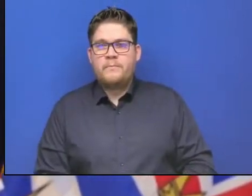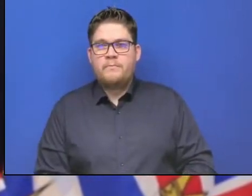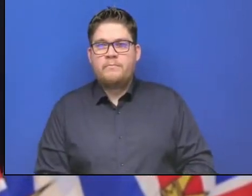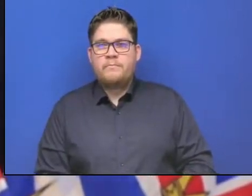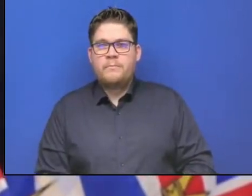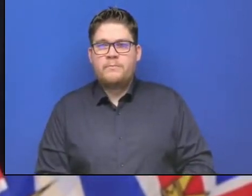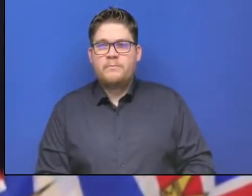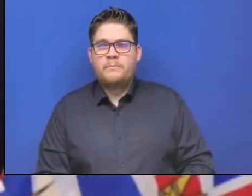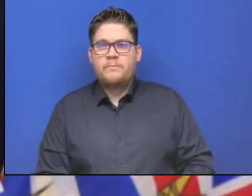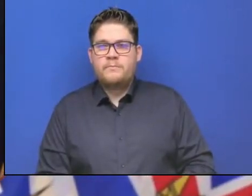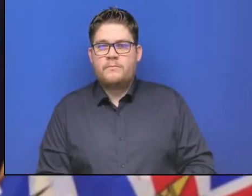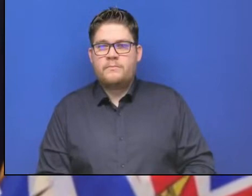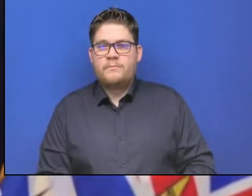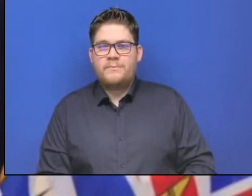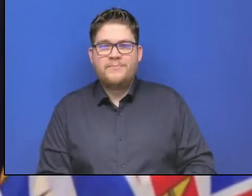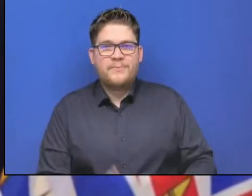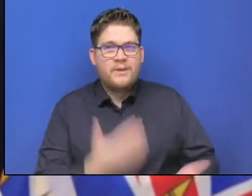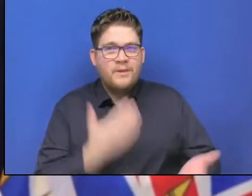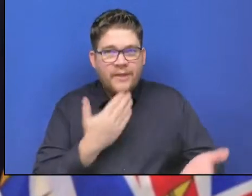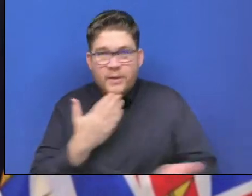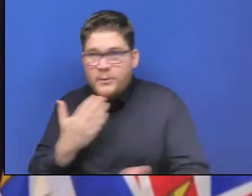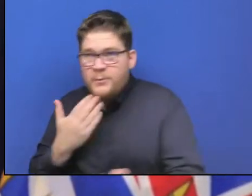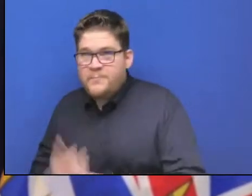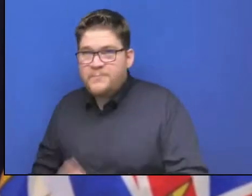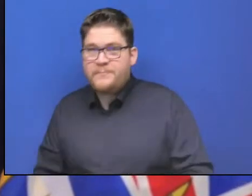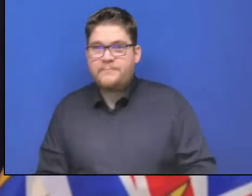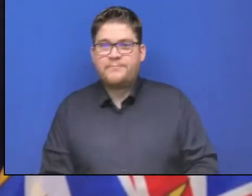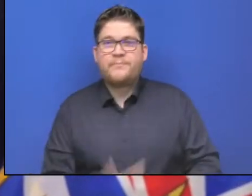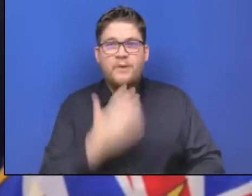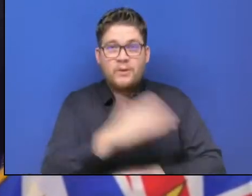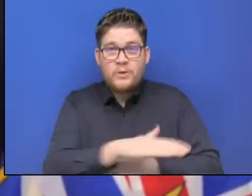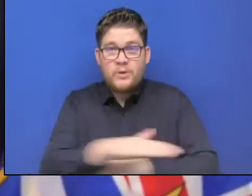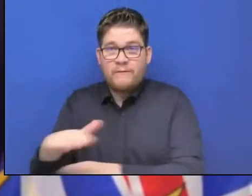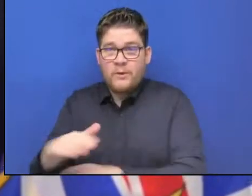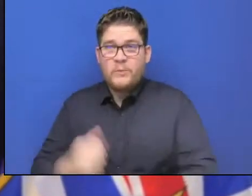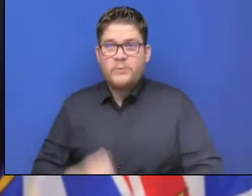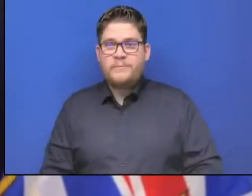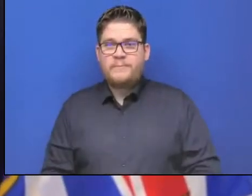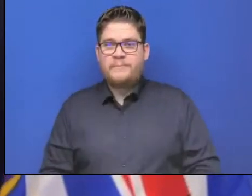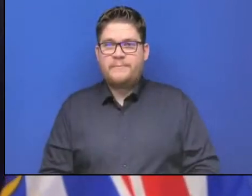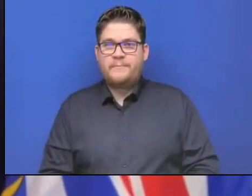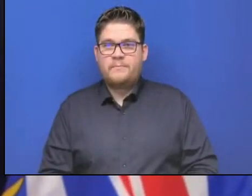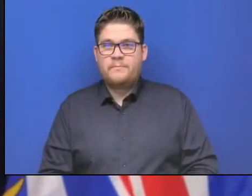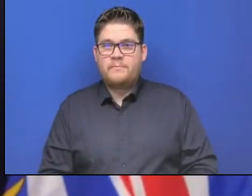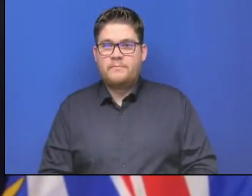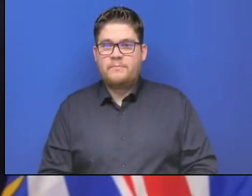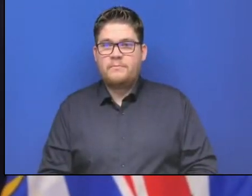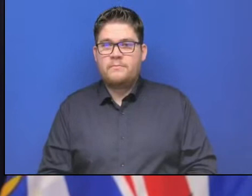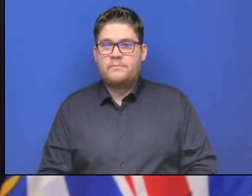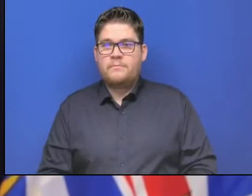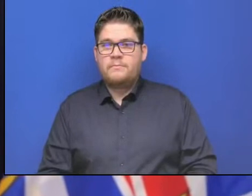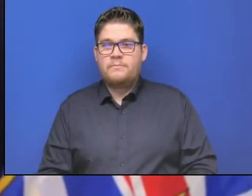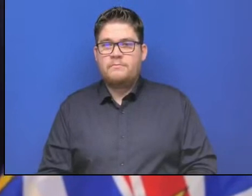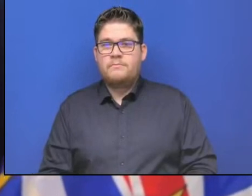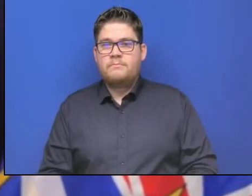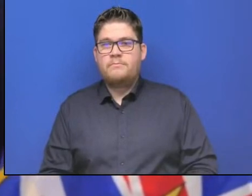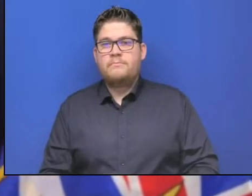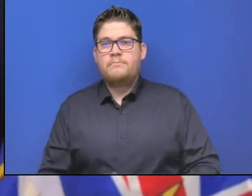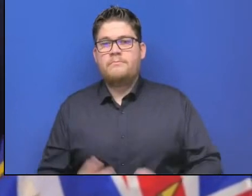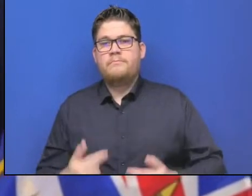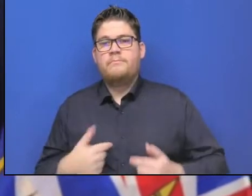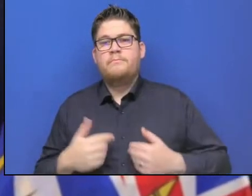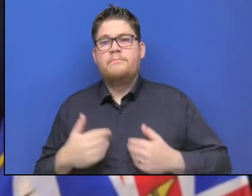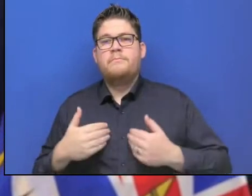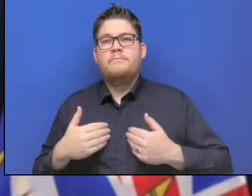Minister Thank you very much, Minister Osborne. Good afternoon. I would like to begin the Minister of Transportation and Infrastructure update today